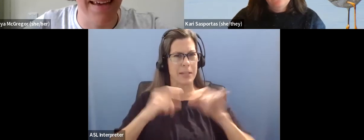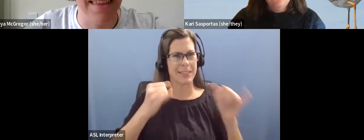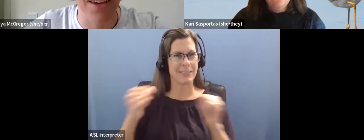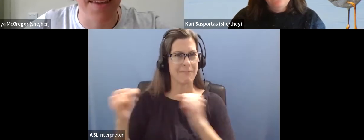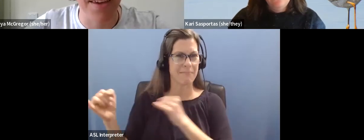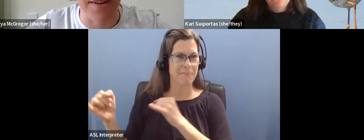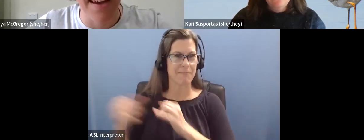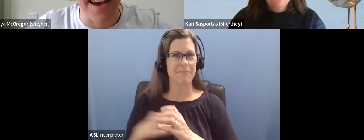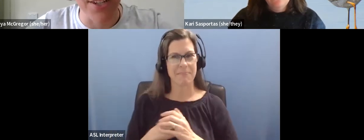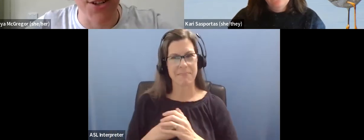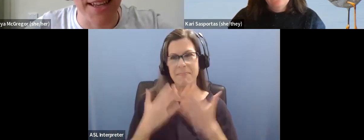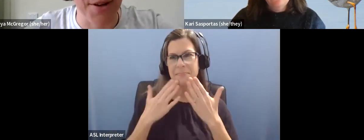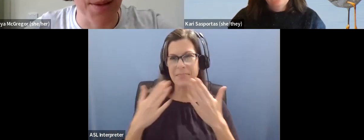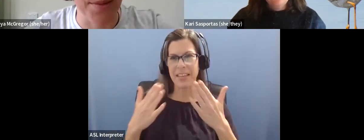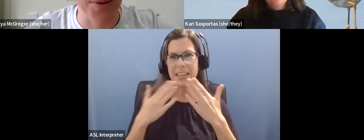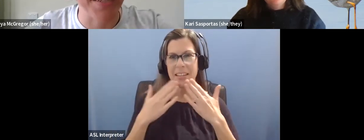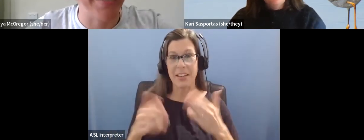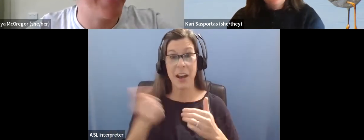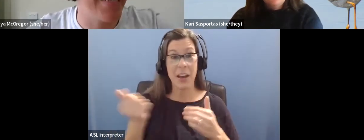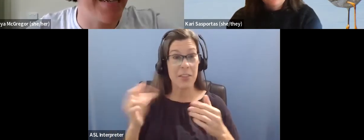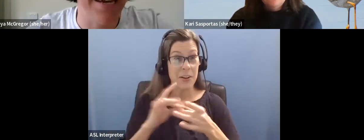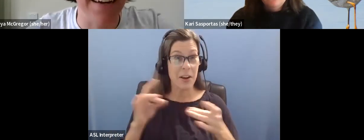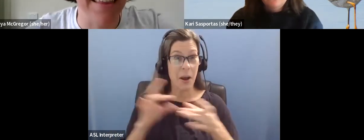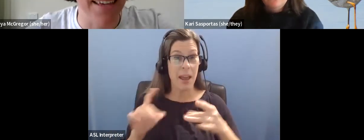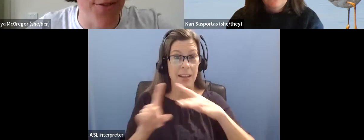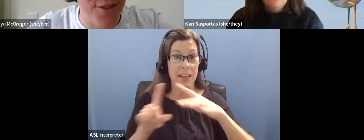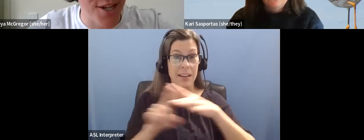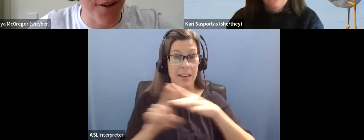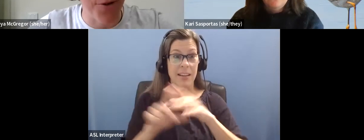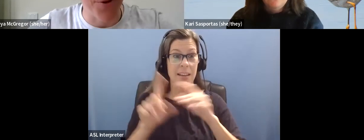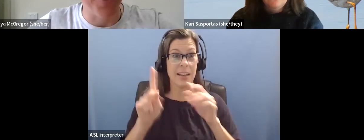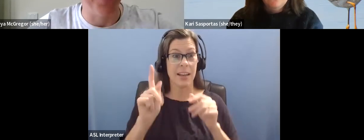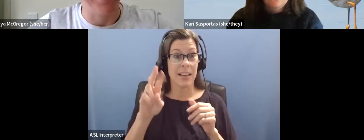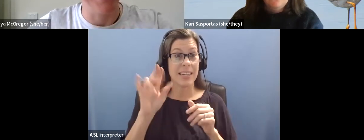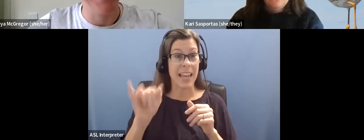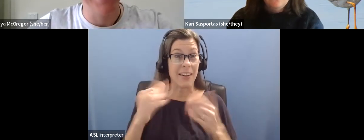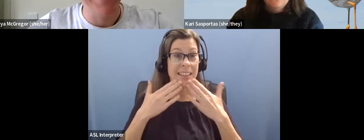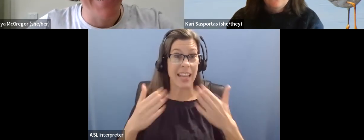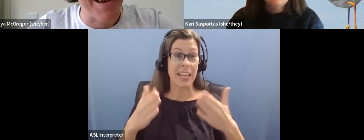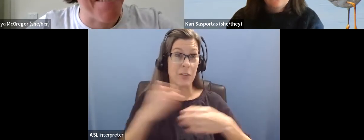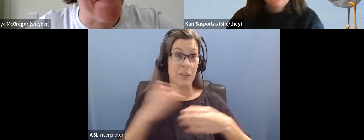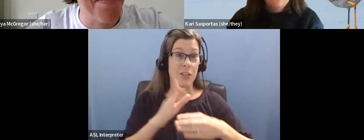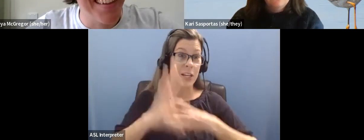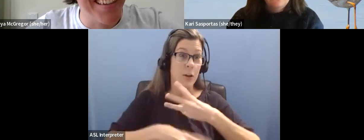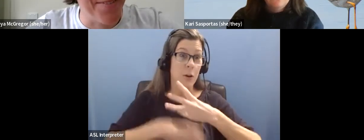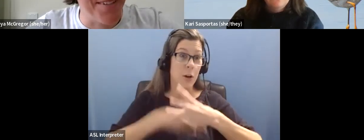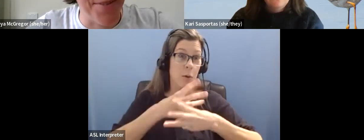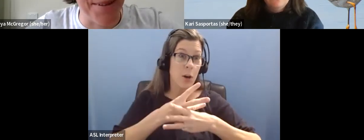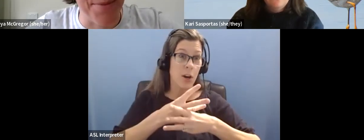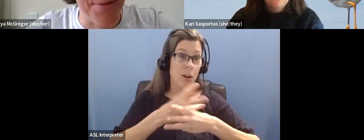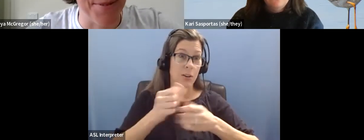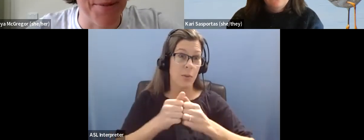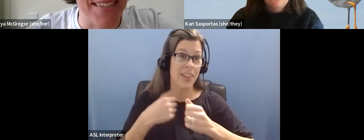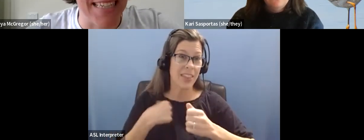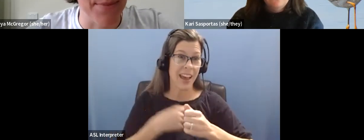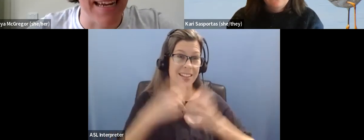Yeah. Thank you. Thank you. And I just saw another comment that popped in that said, Carrie, thank you for sharing your world with us. Um, you've done